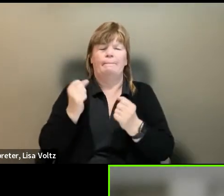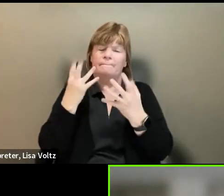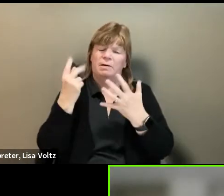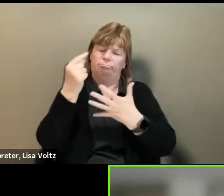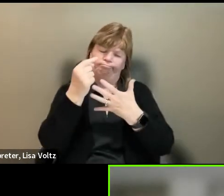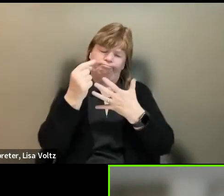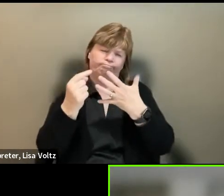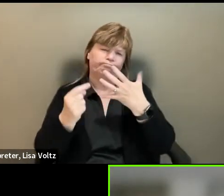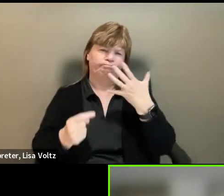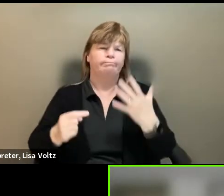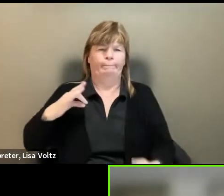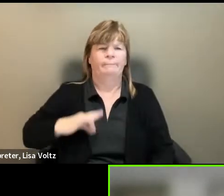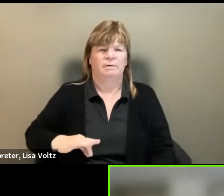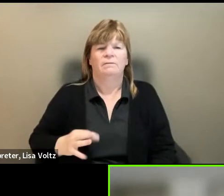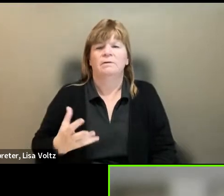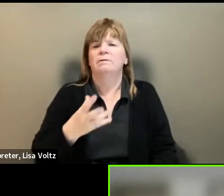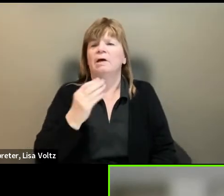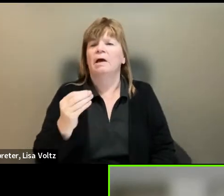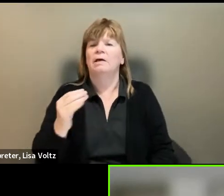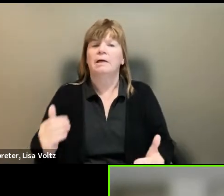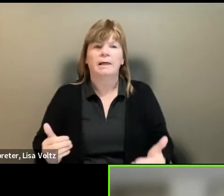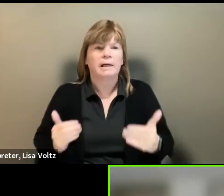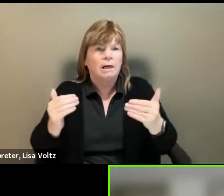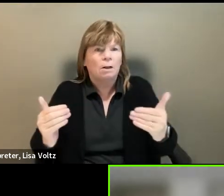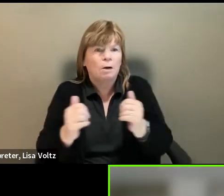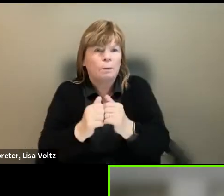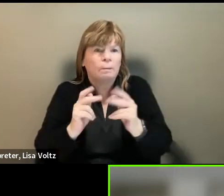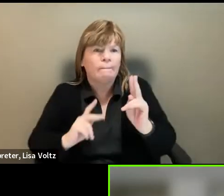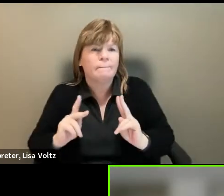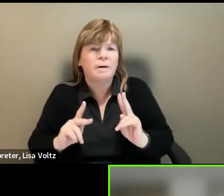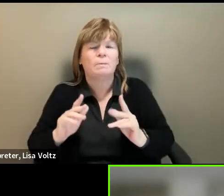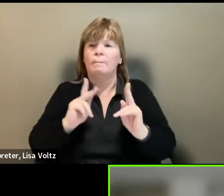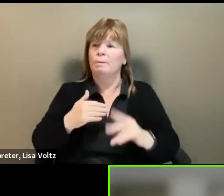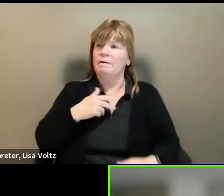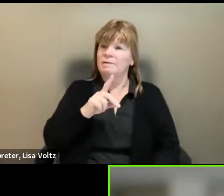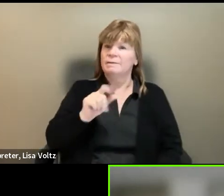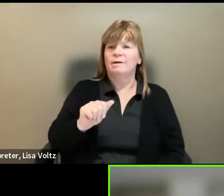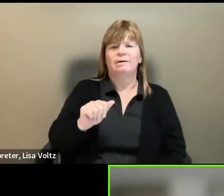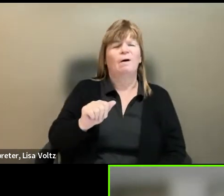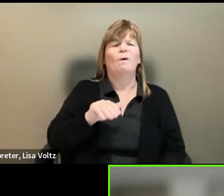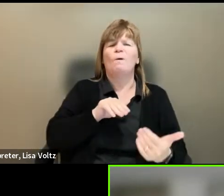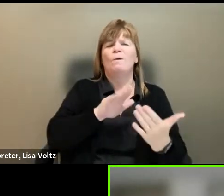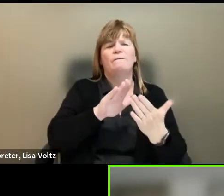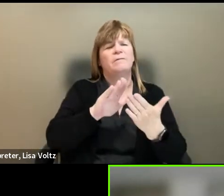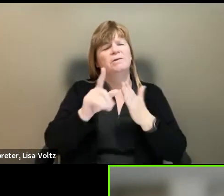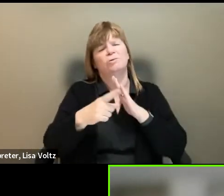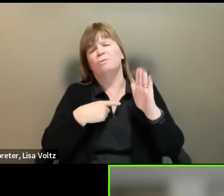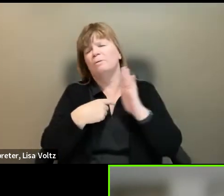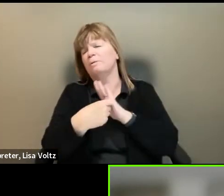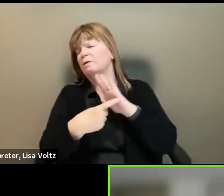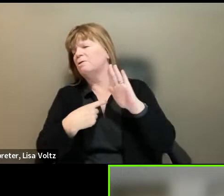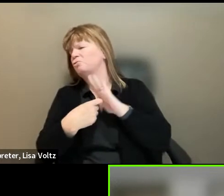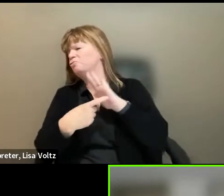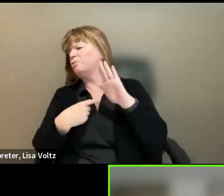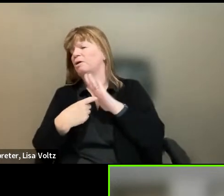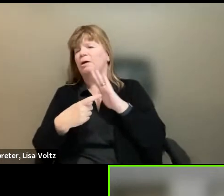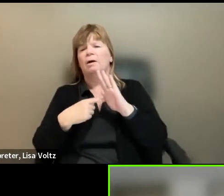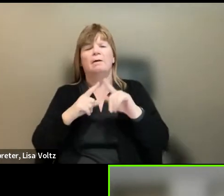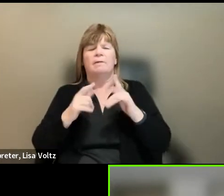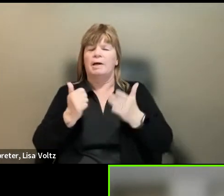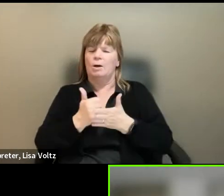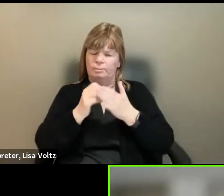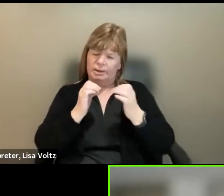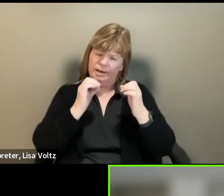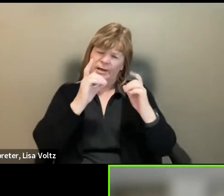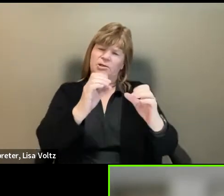to the table and then getting along with folks, they, people with disabilities face discrimination and help educate people